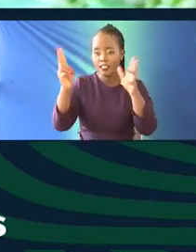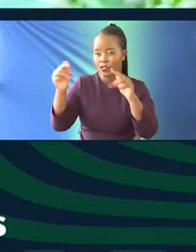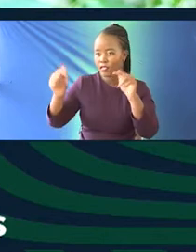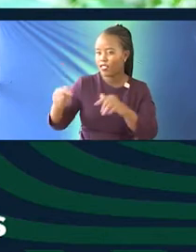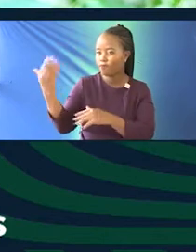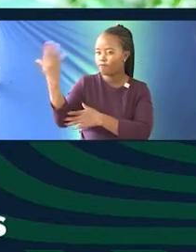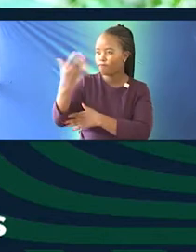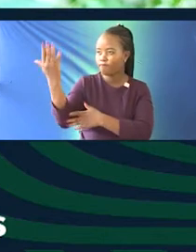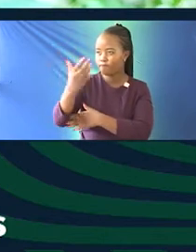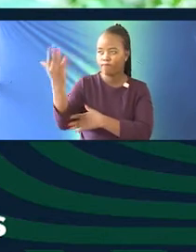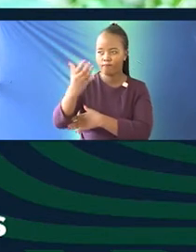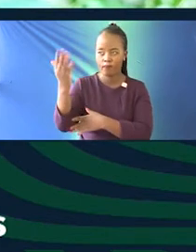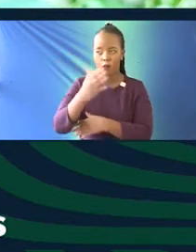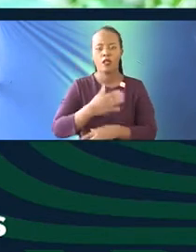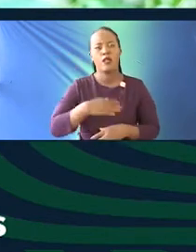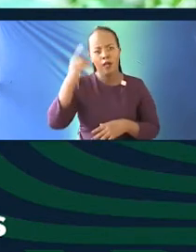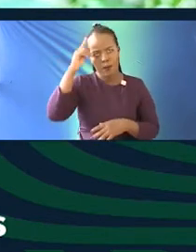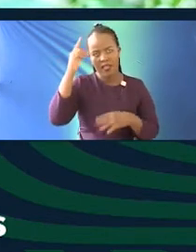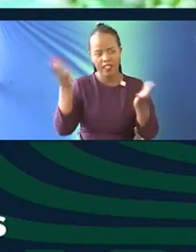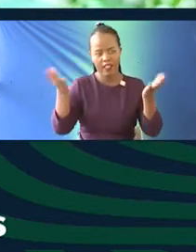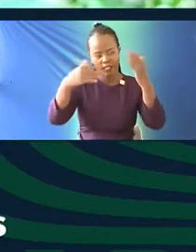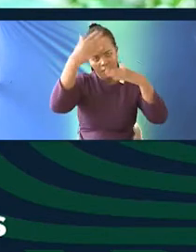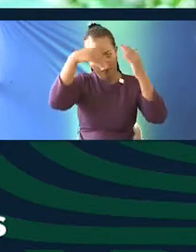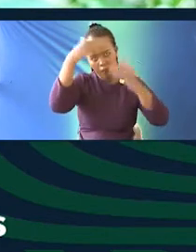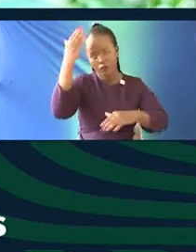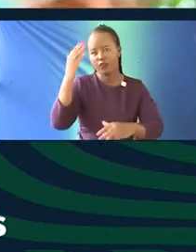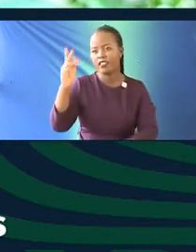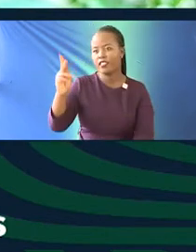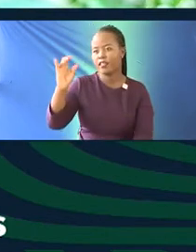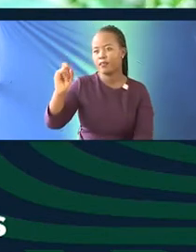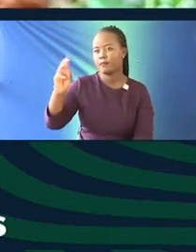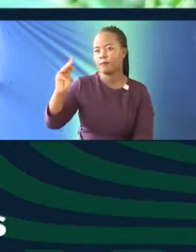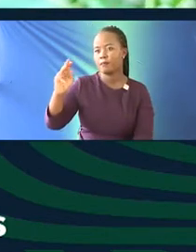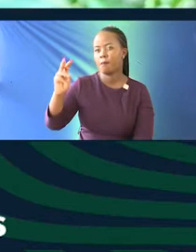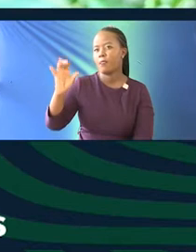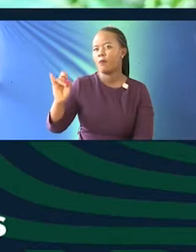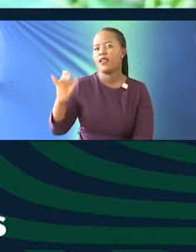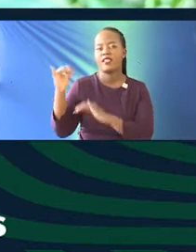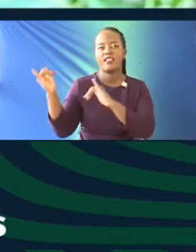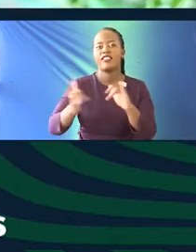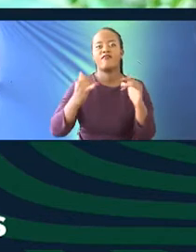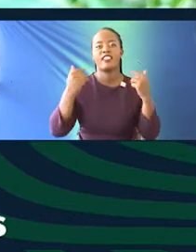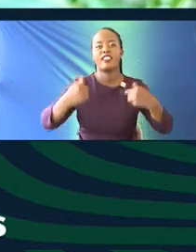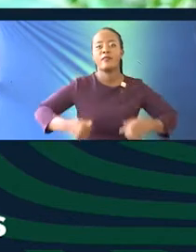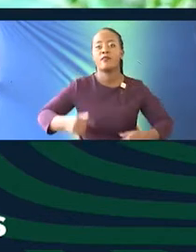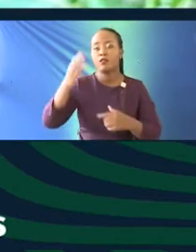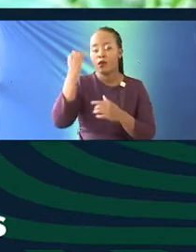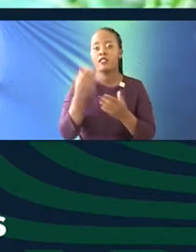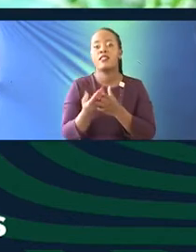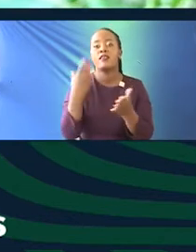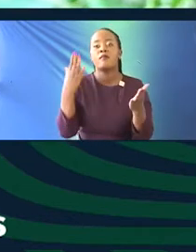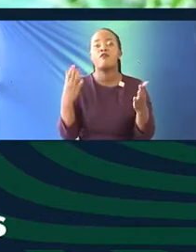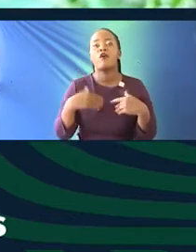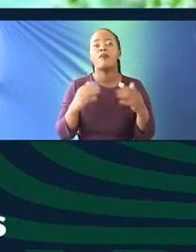Professor Kimani Njogu actually invited me to this session because I posted somewhere a comment, and I